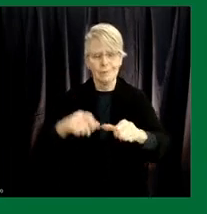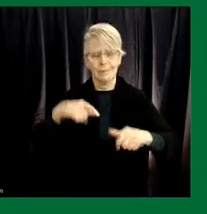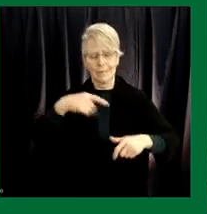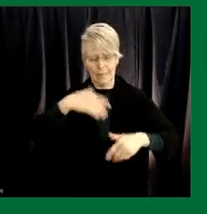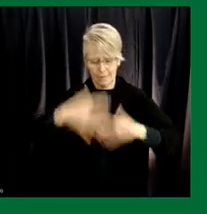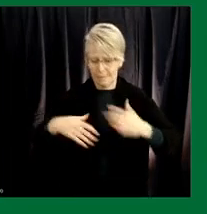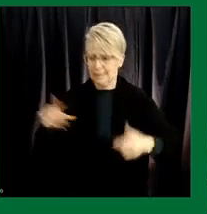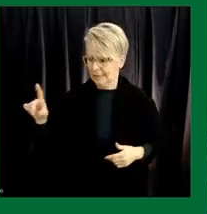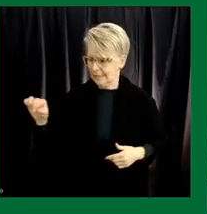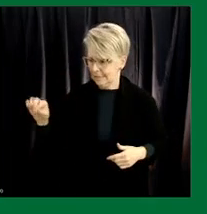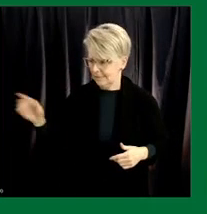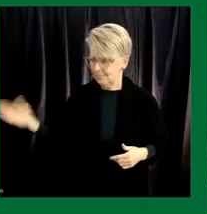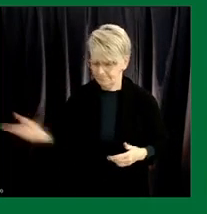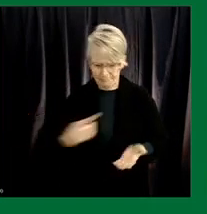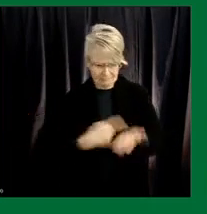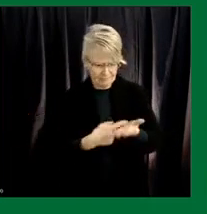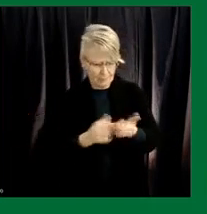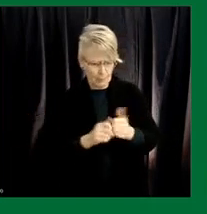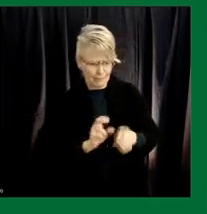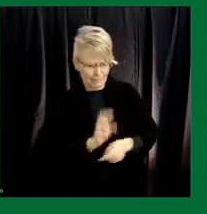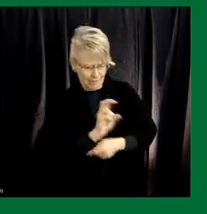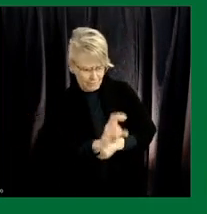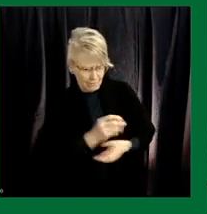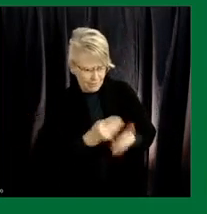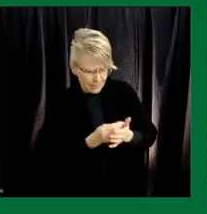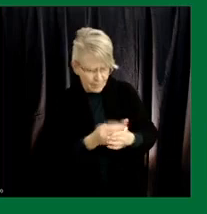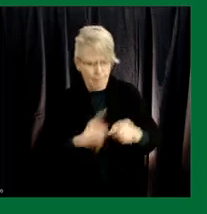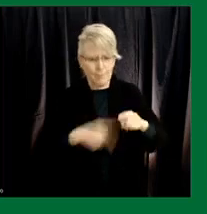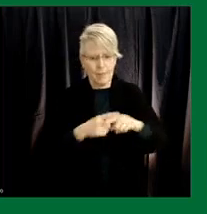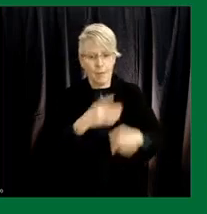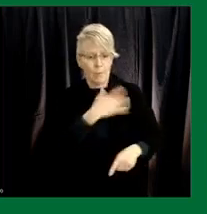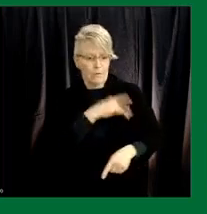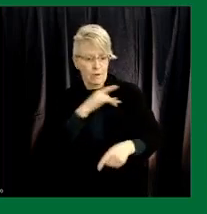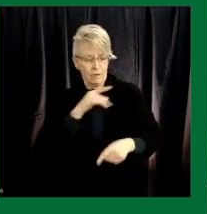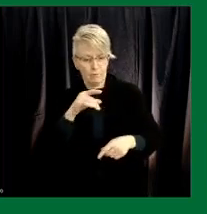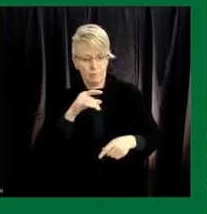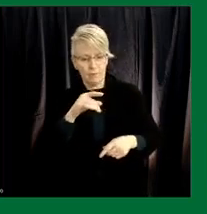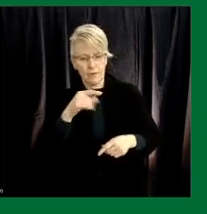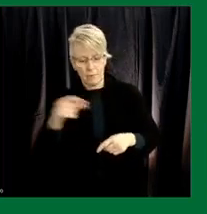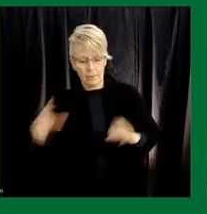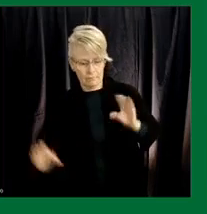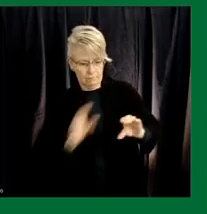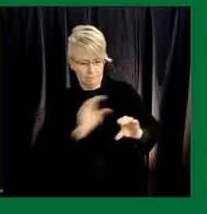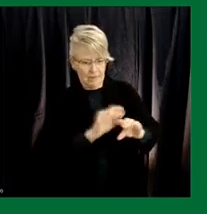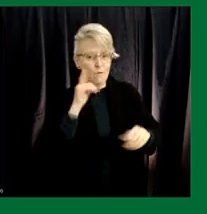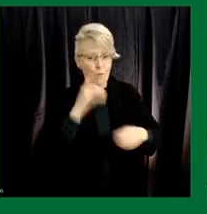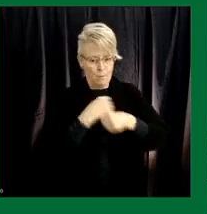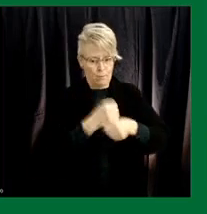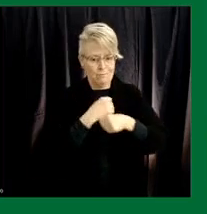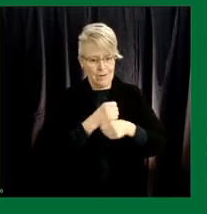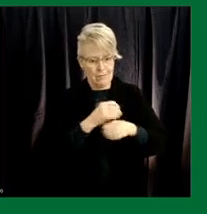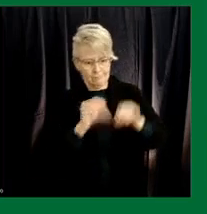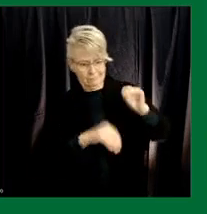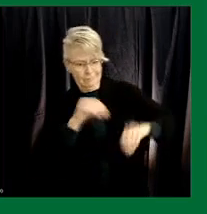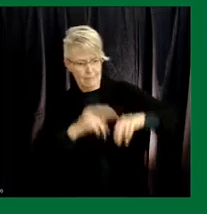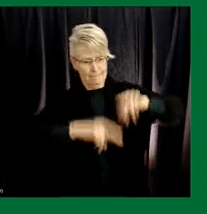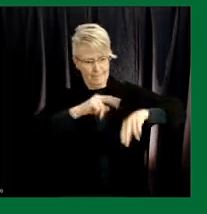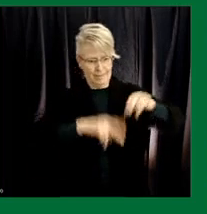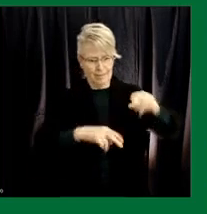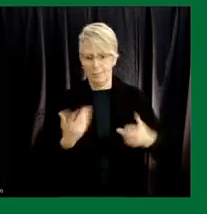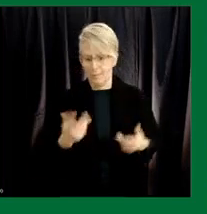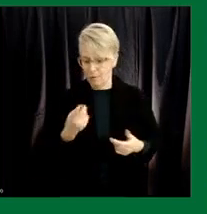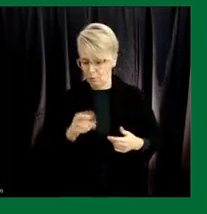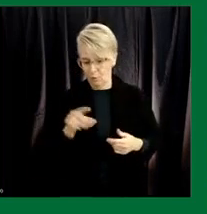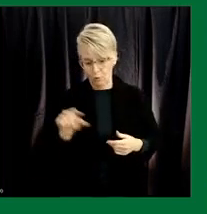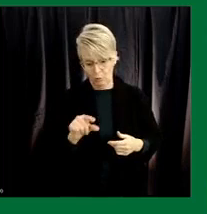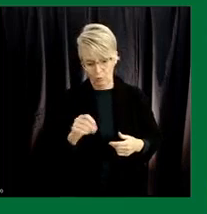with their investment uh along with the provincial government on the production facility at veto intervac you might have a few words to say about that dr gertz uh